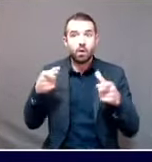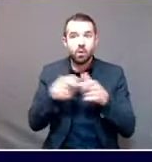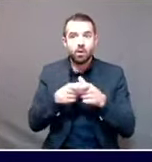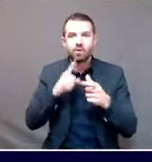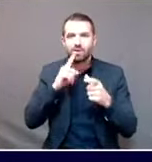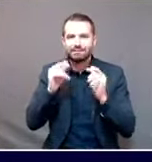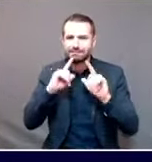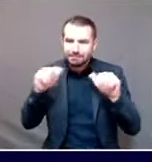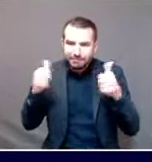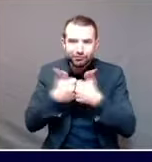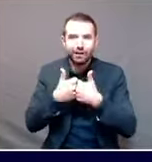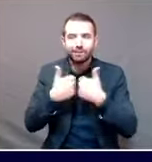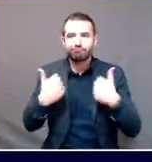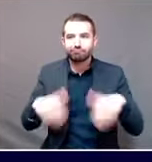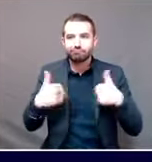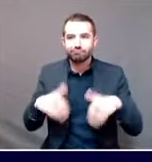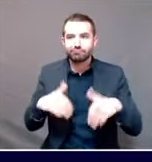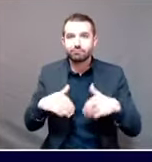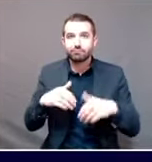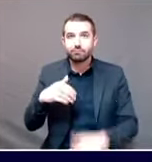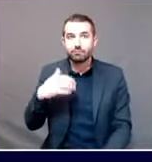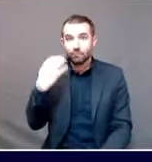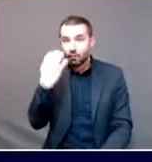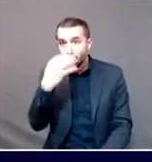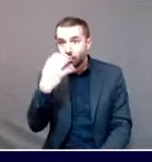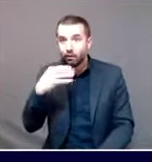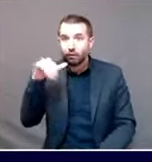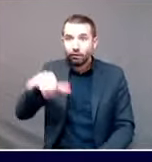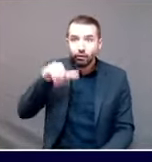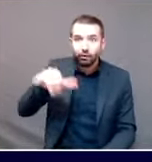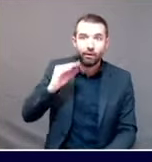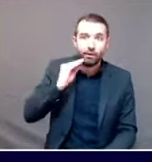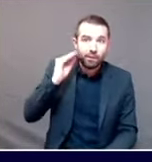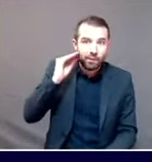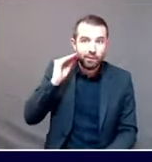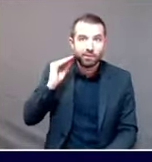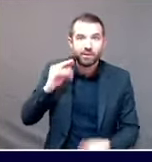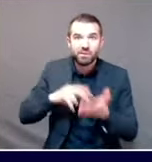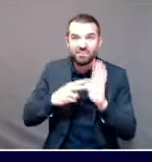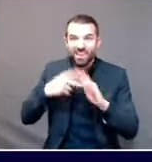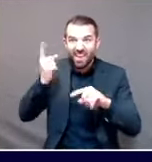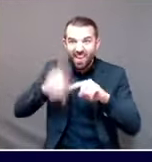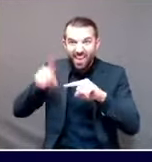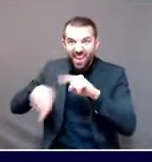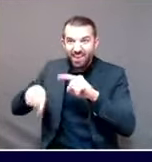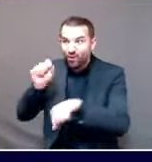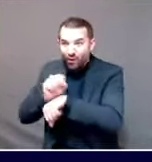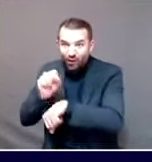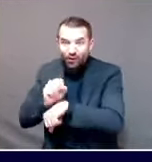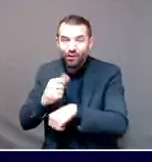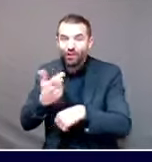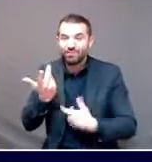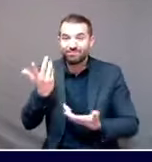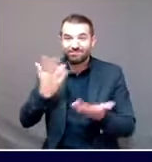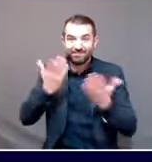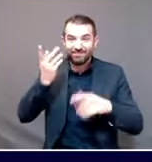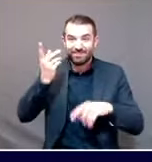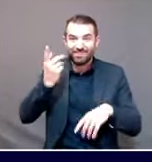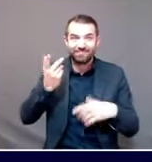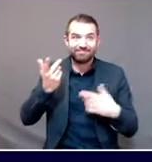Being in quarantine means being out of work. It means being away from your family.